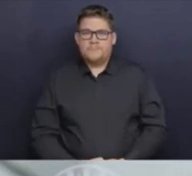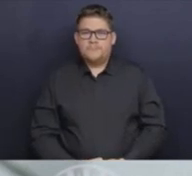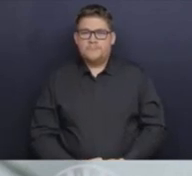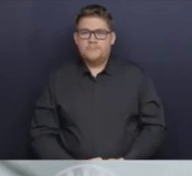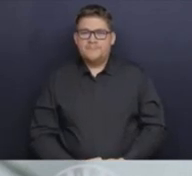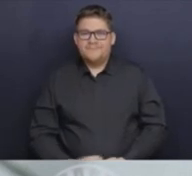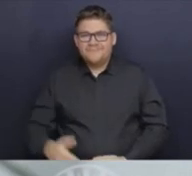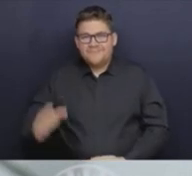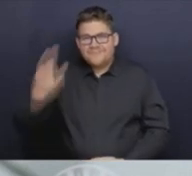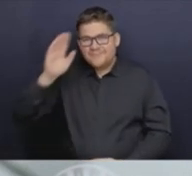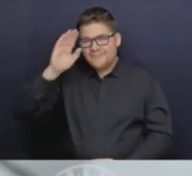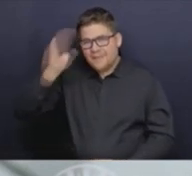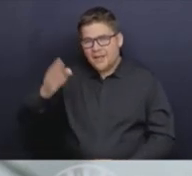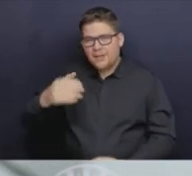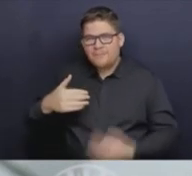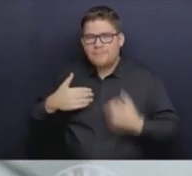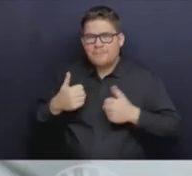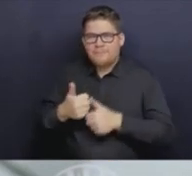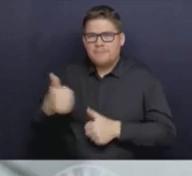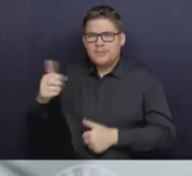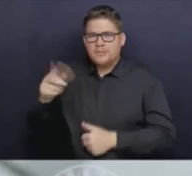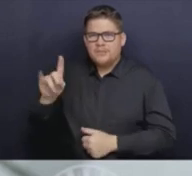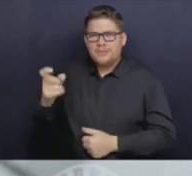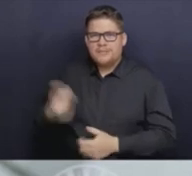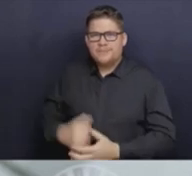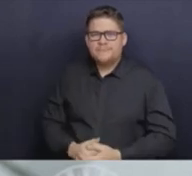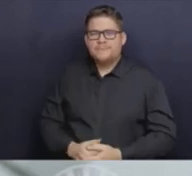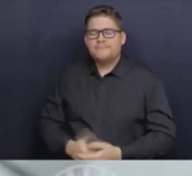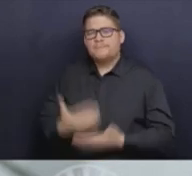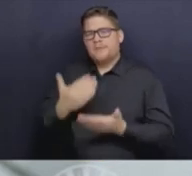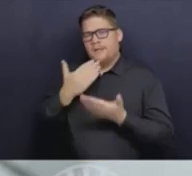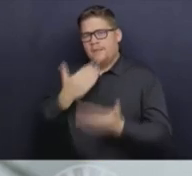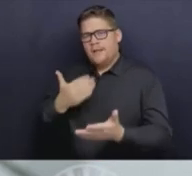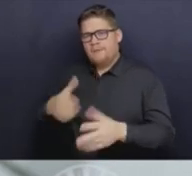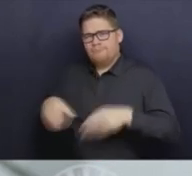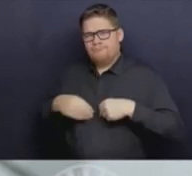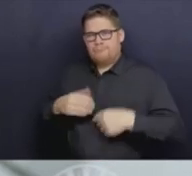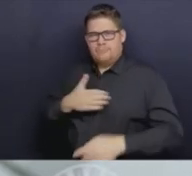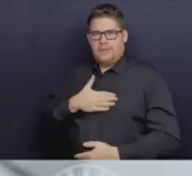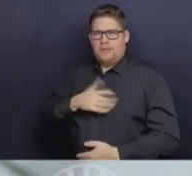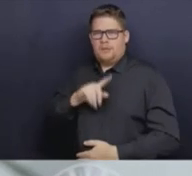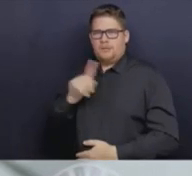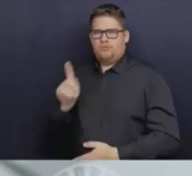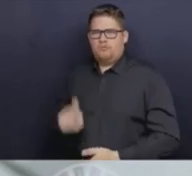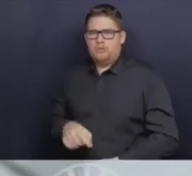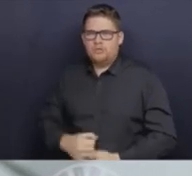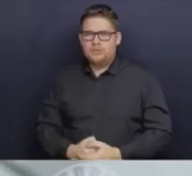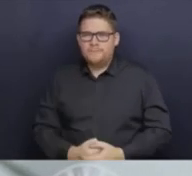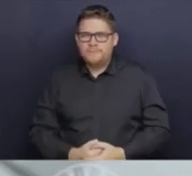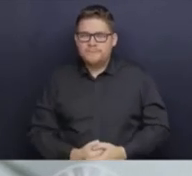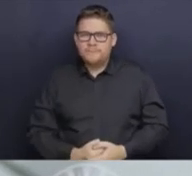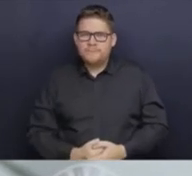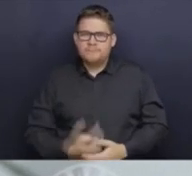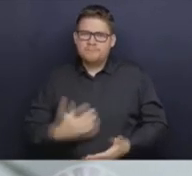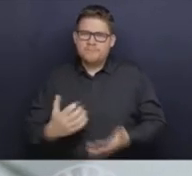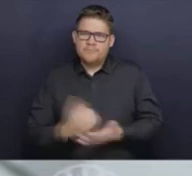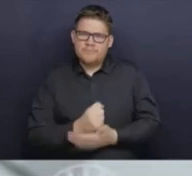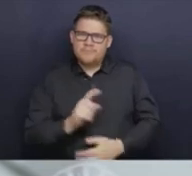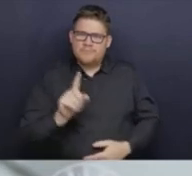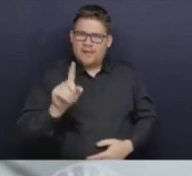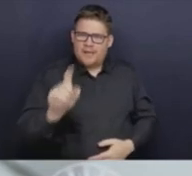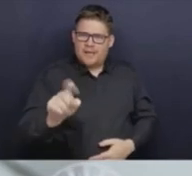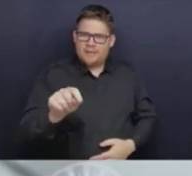Hi, Minister. This is for Minister Dix. Thanks for taking my question. I'm just asking, I want to ask about Bill 36